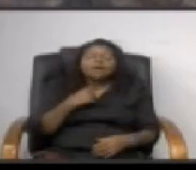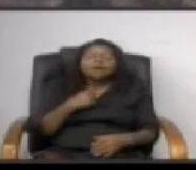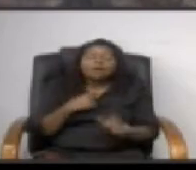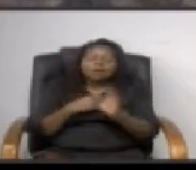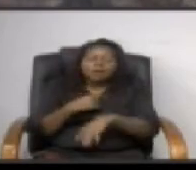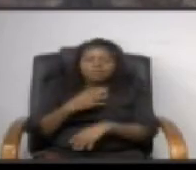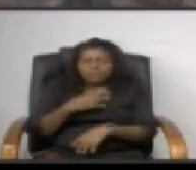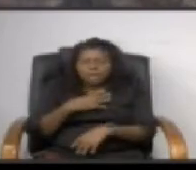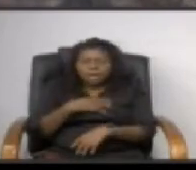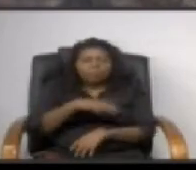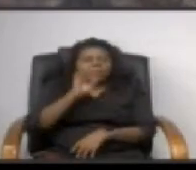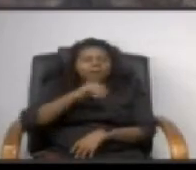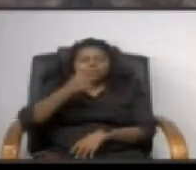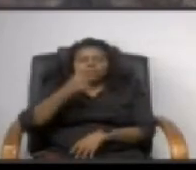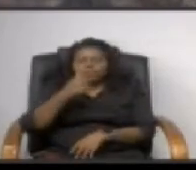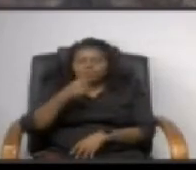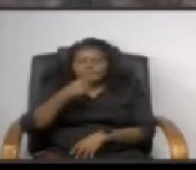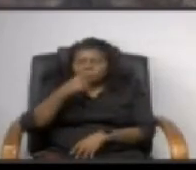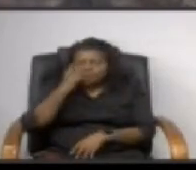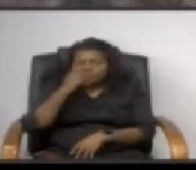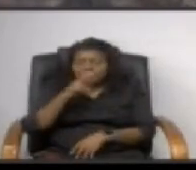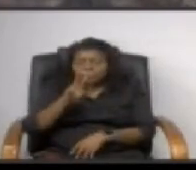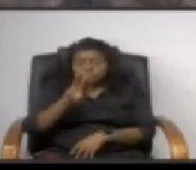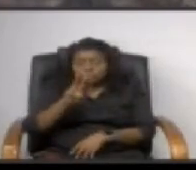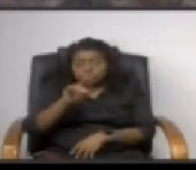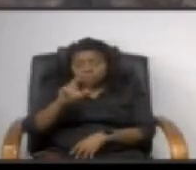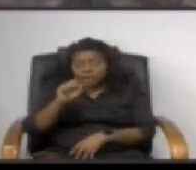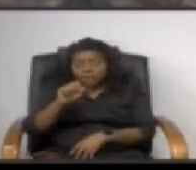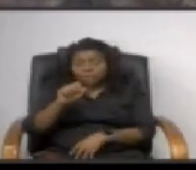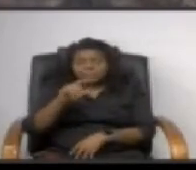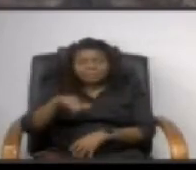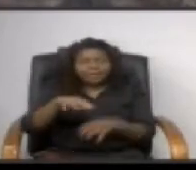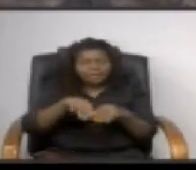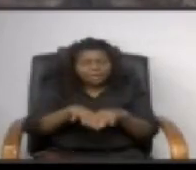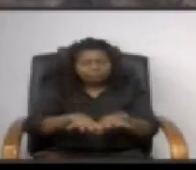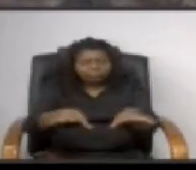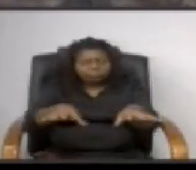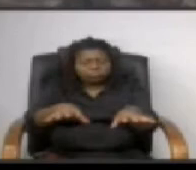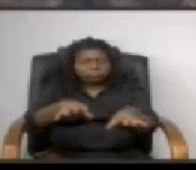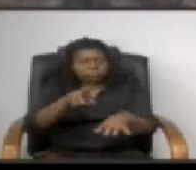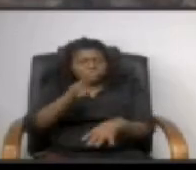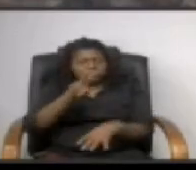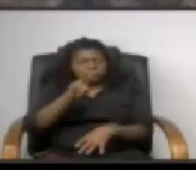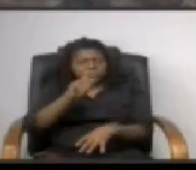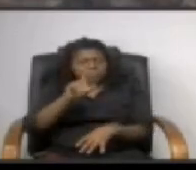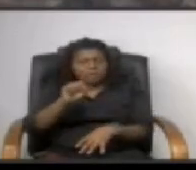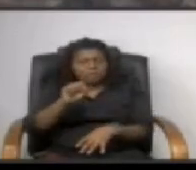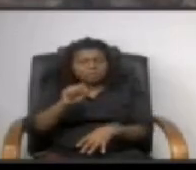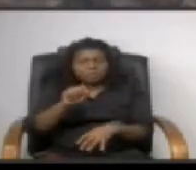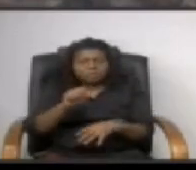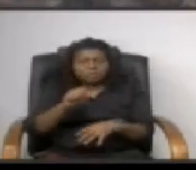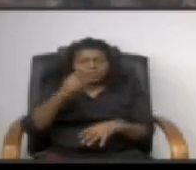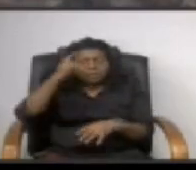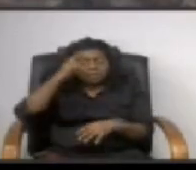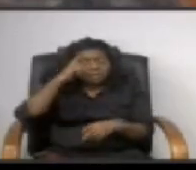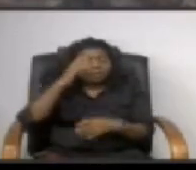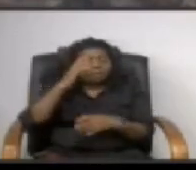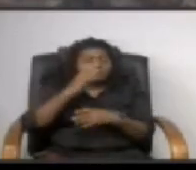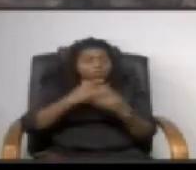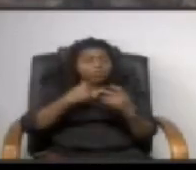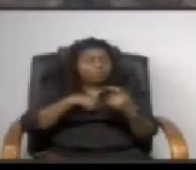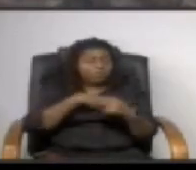i'll find another one because a two mile radius is how far those towers can go and i just want to say i think the problem in greenbelt is the firewalls are metal